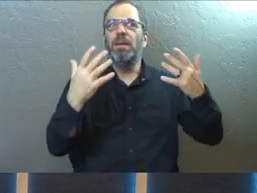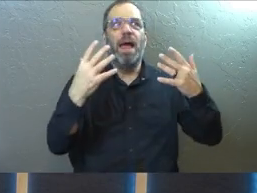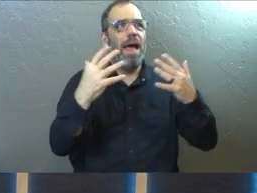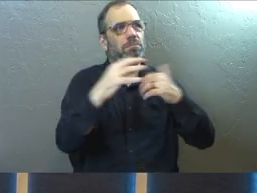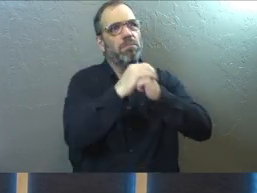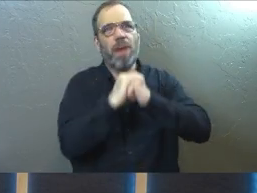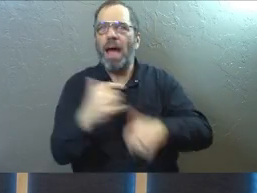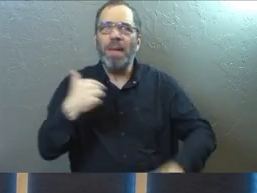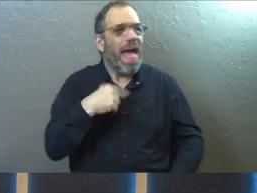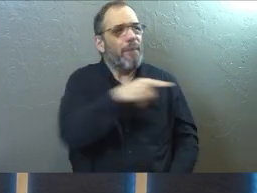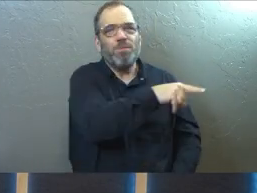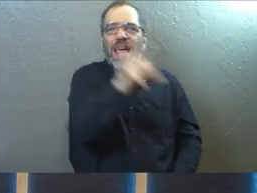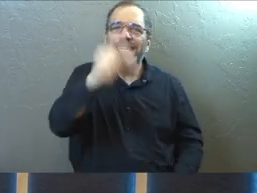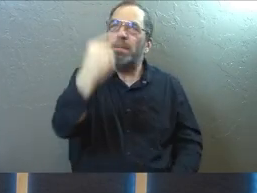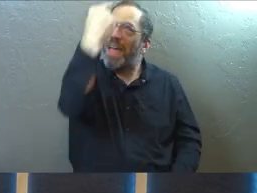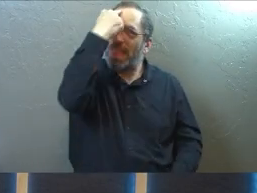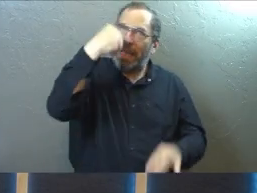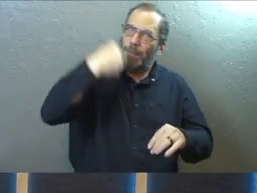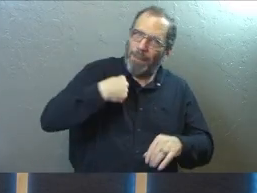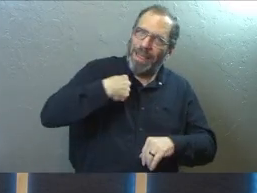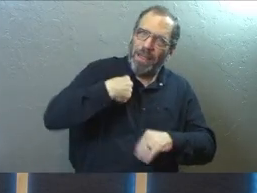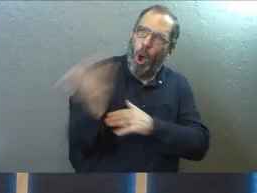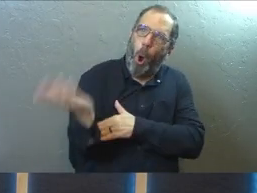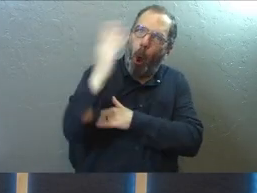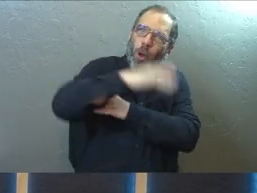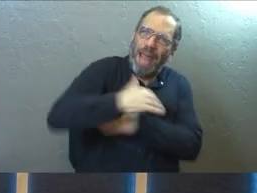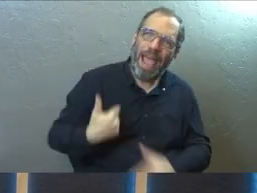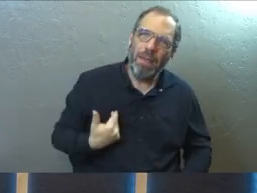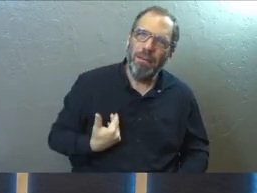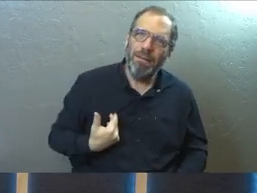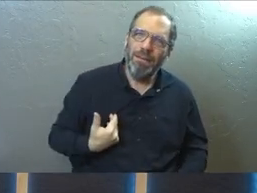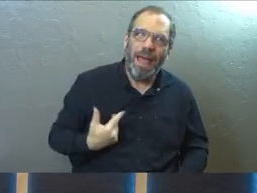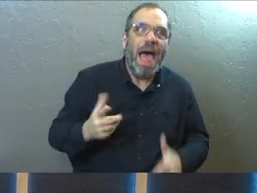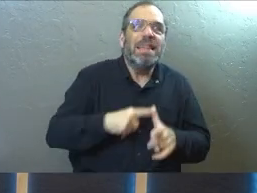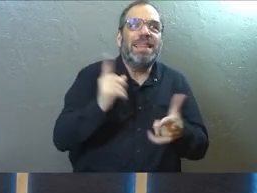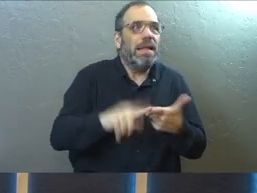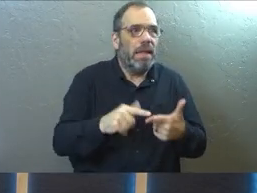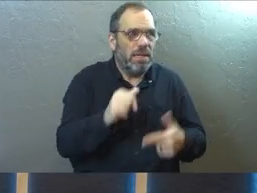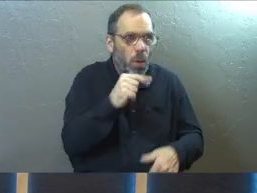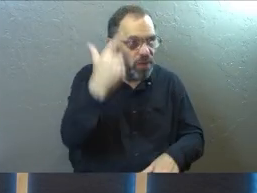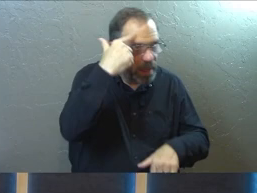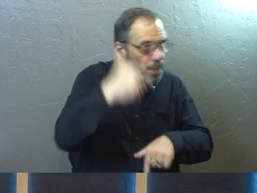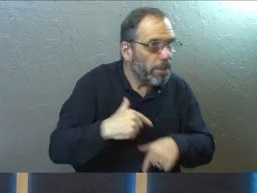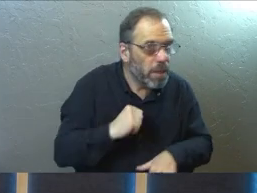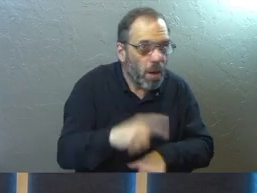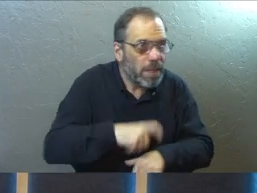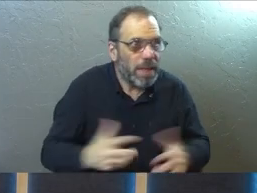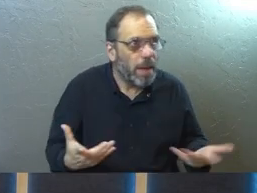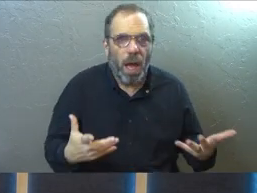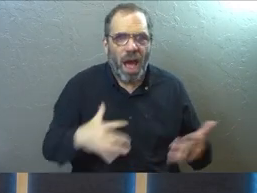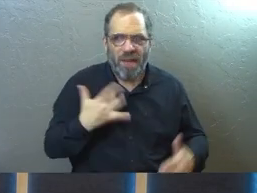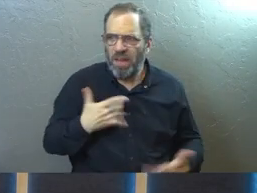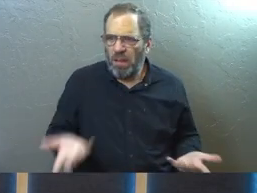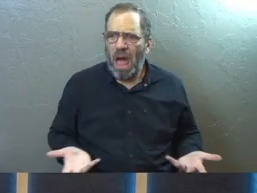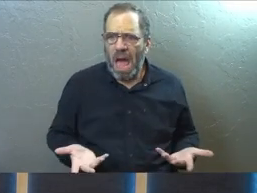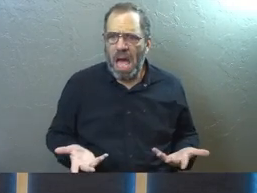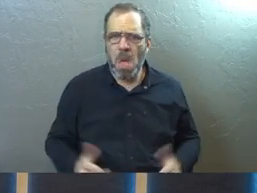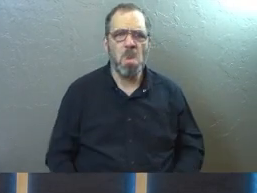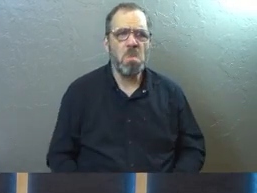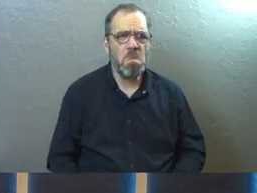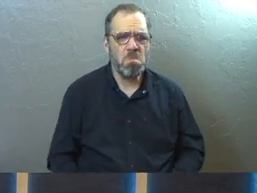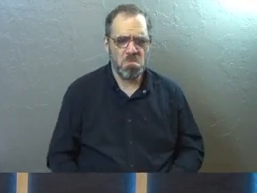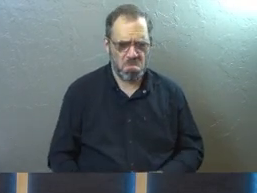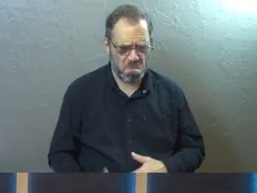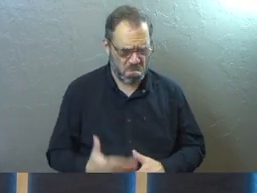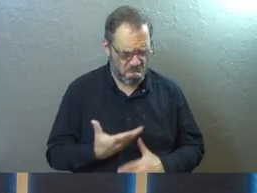admire me and they, they need to be thinking about me all the time. And when they're not thinking about me all the time, I feel a certain kind of